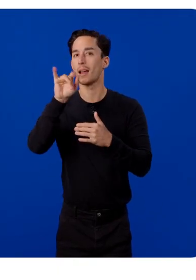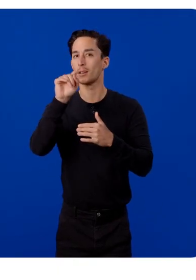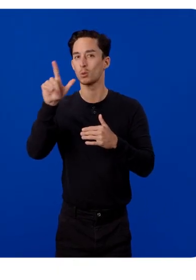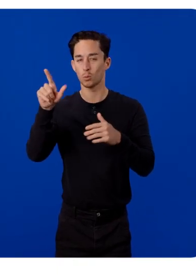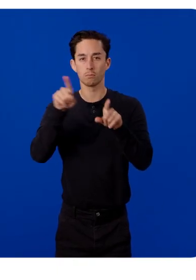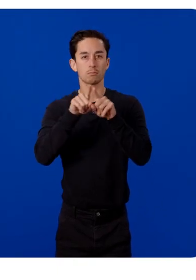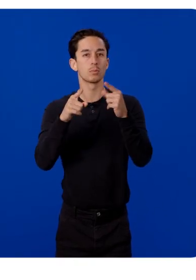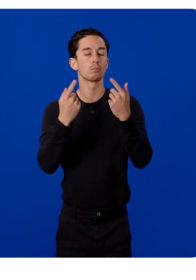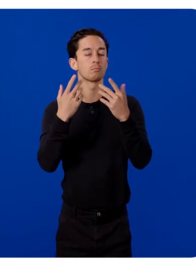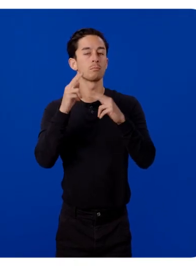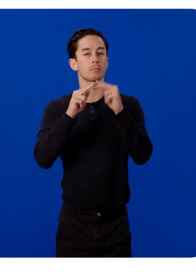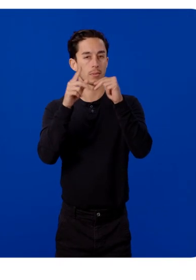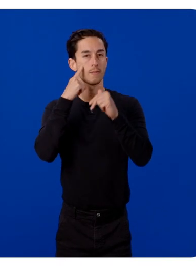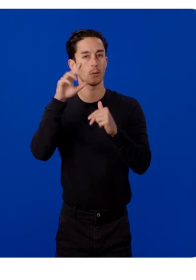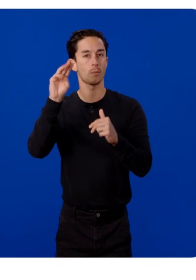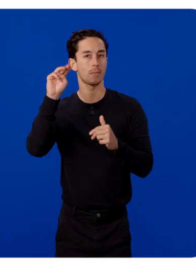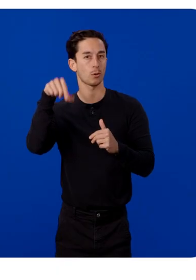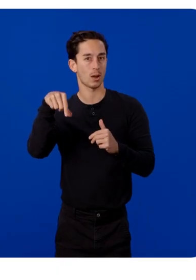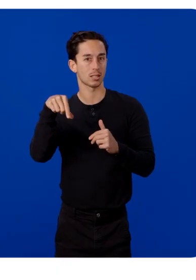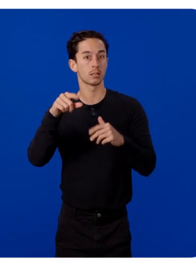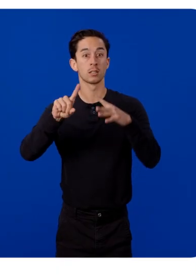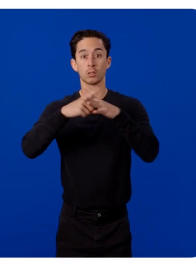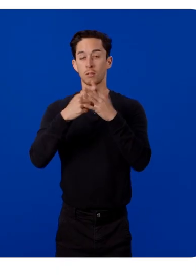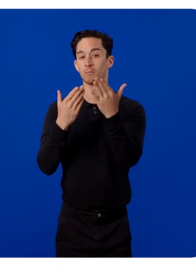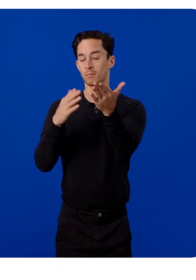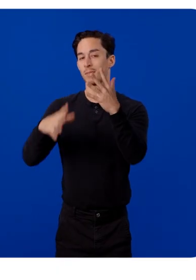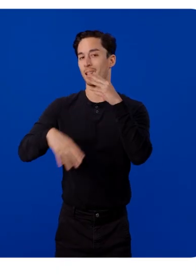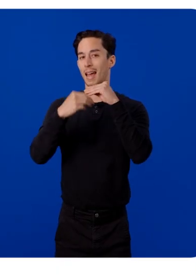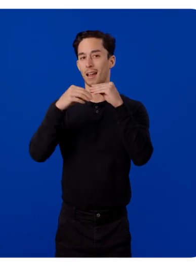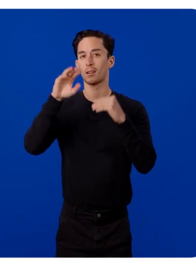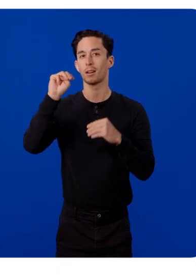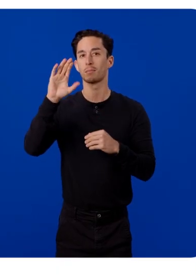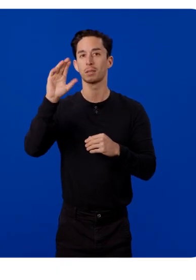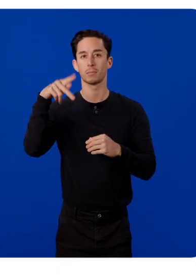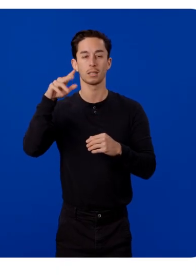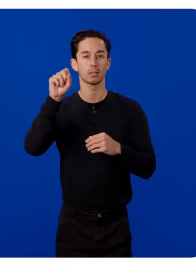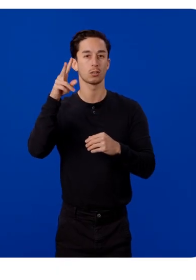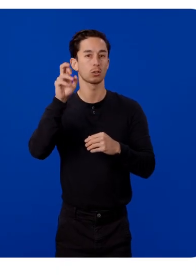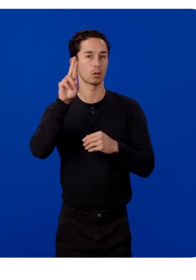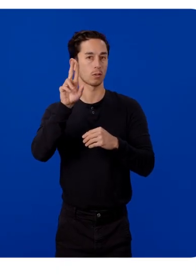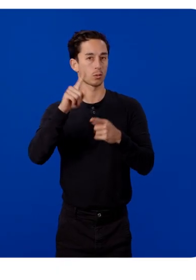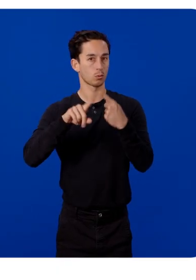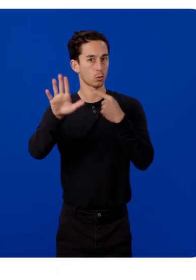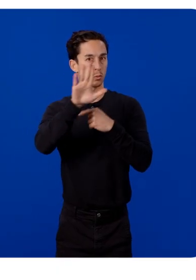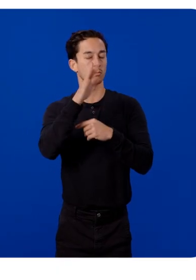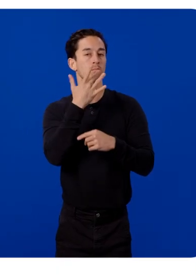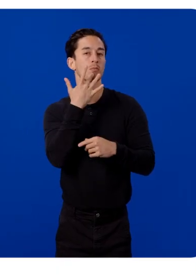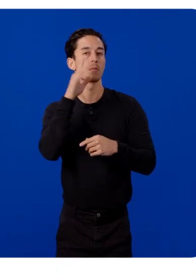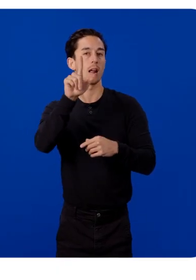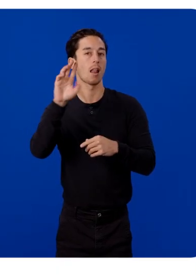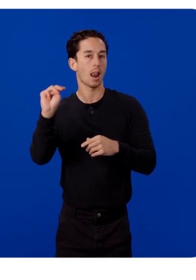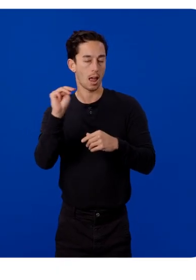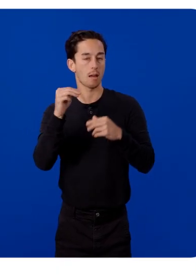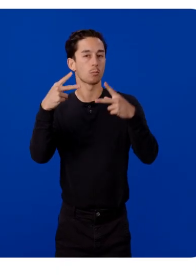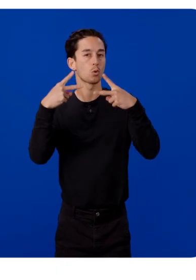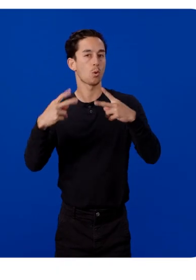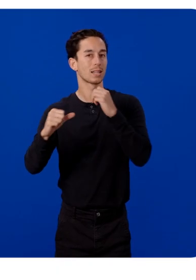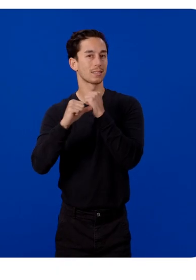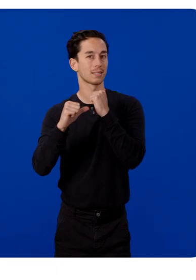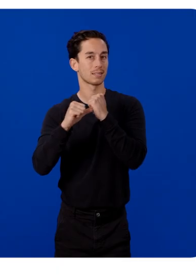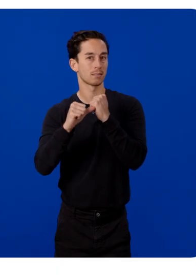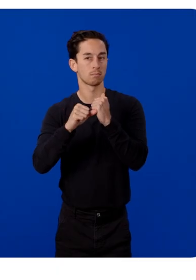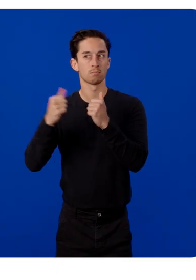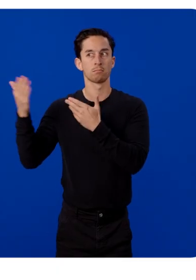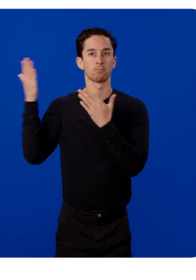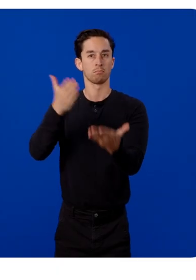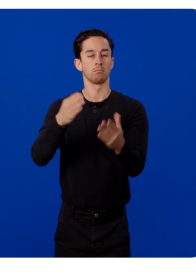AI tooling as you build for MetaQuest. To get started, add our MCP server to your preferred LLM coding assistant. This will